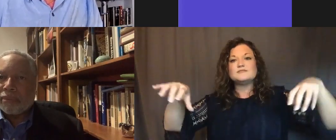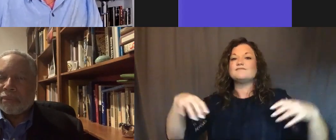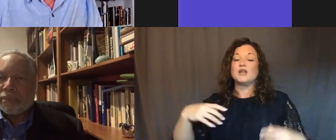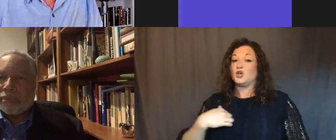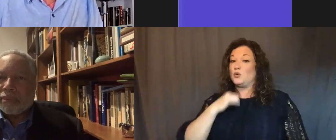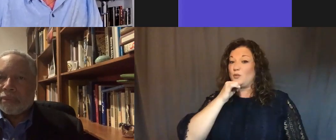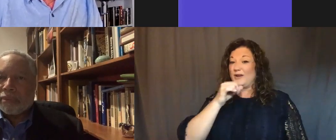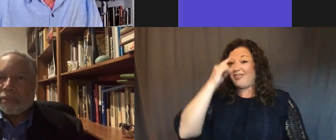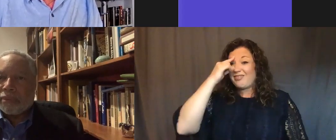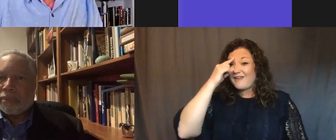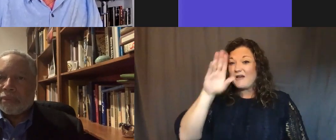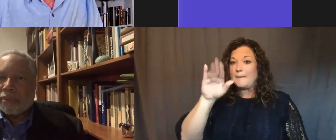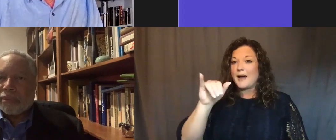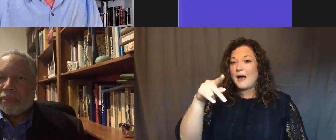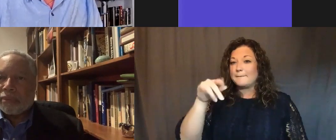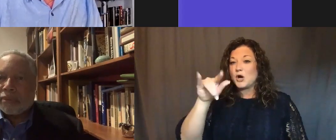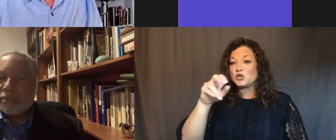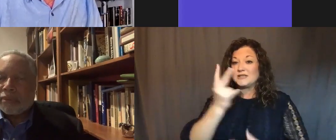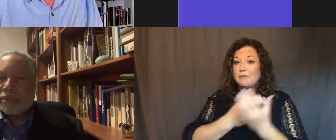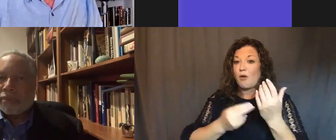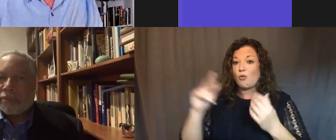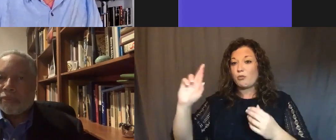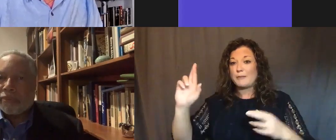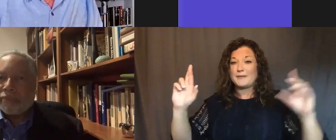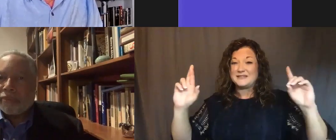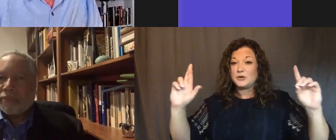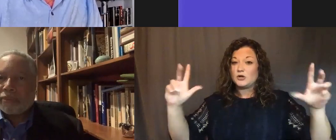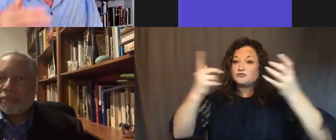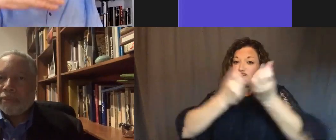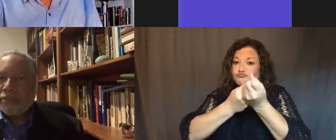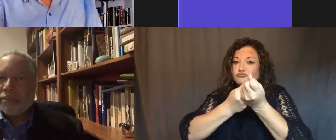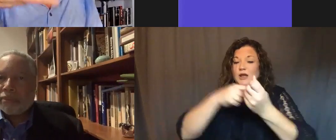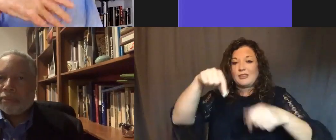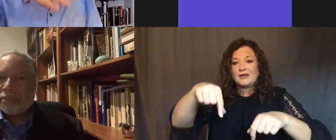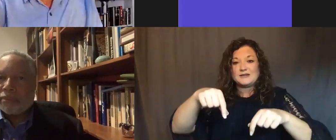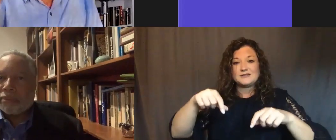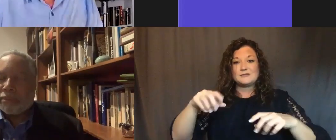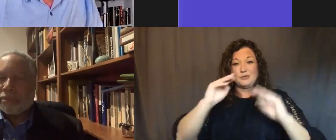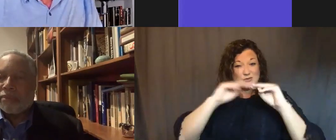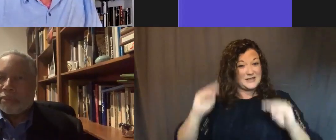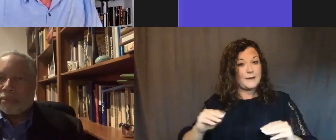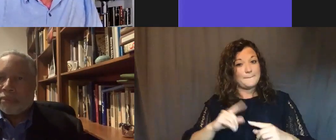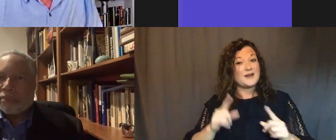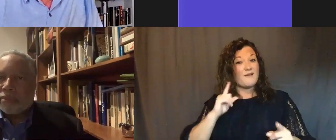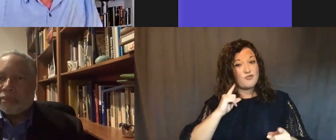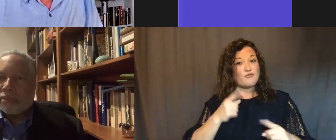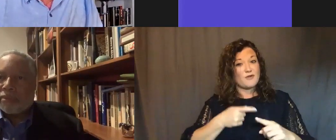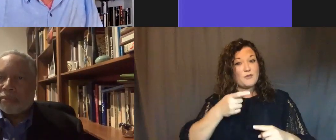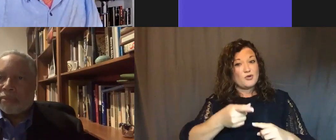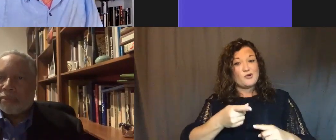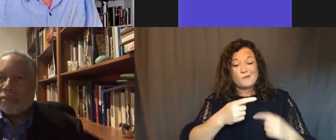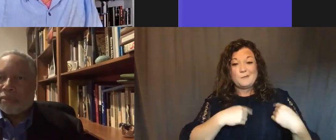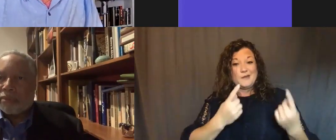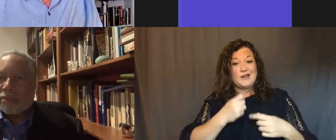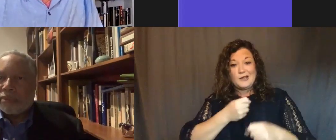cooperation to build this museum. But one of the most inspiring themes that I heard from you over the course of our years working together